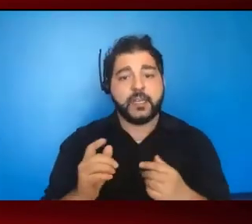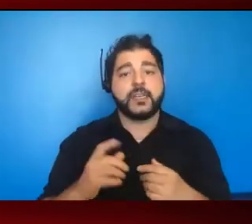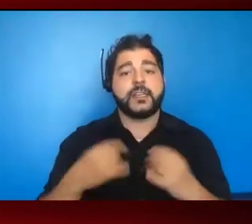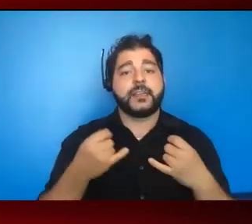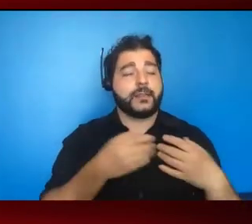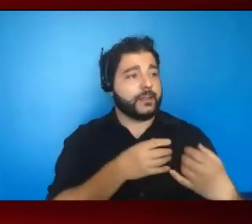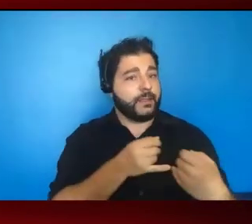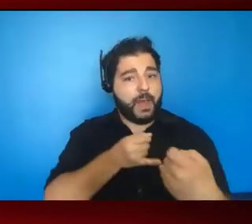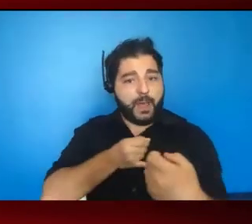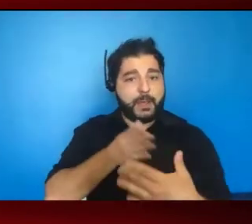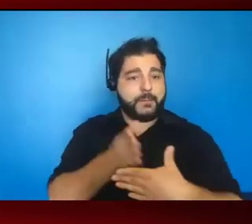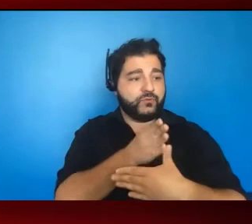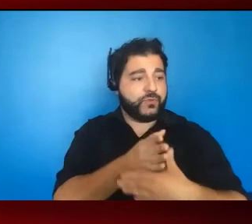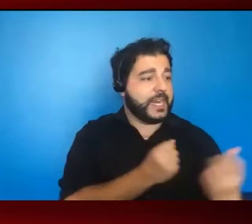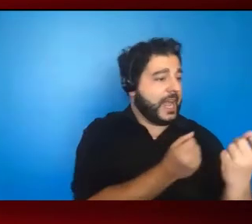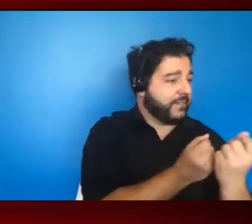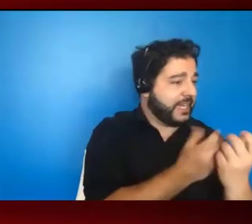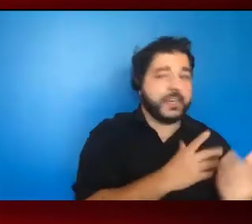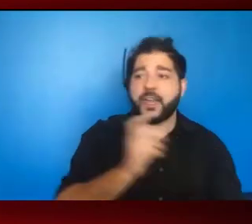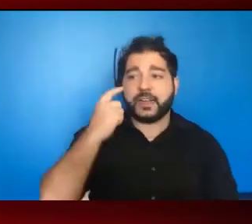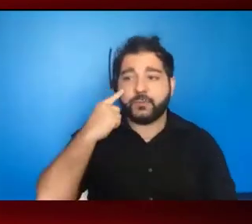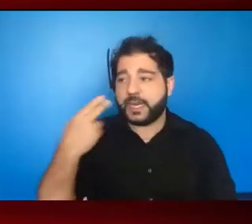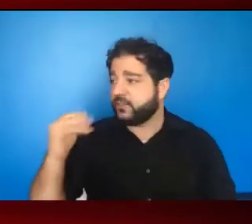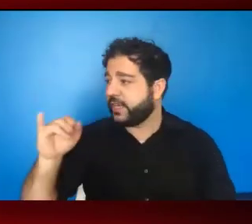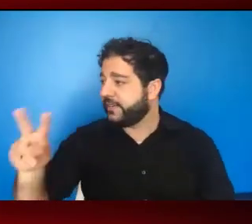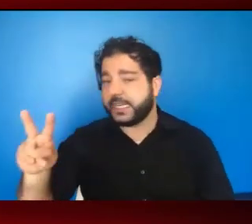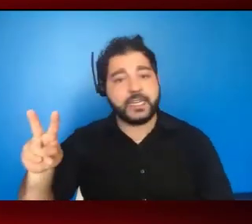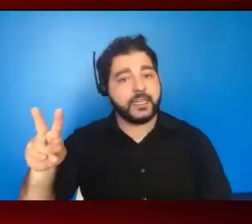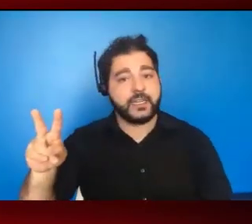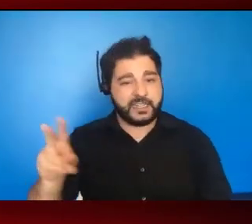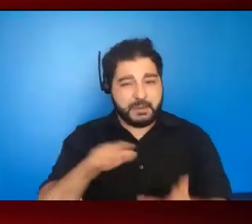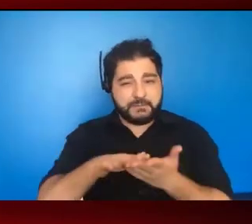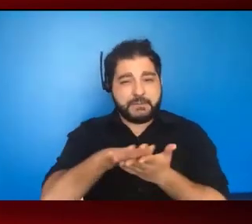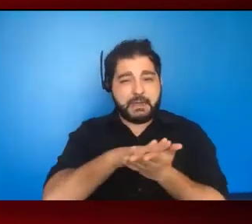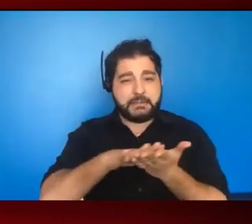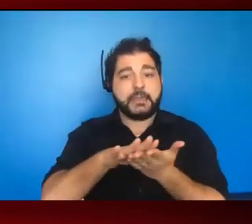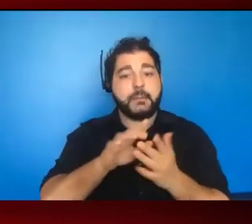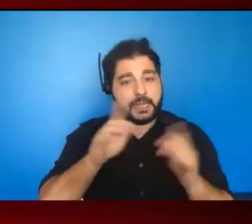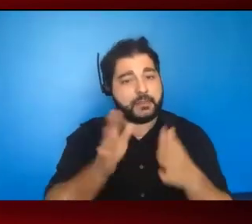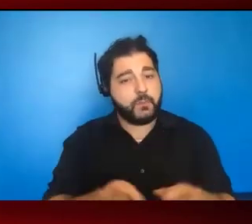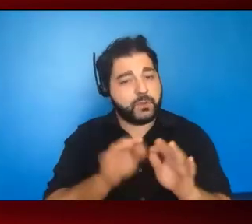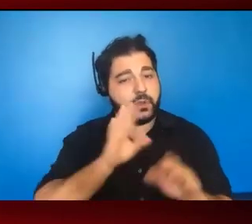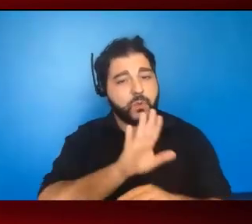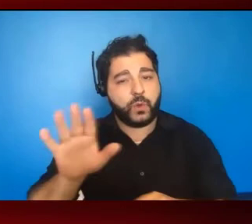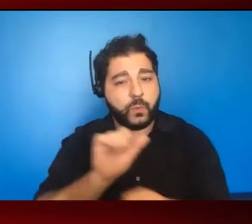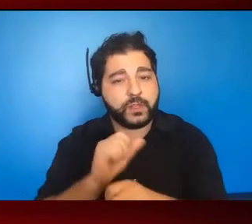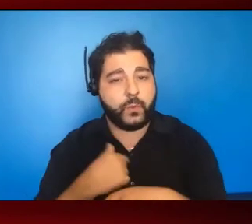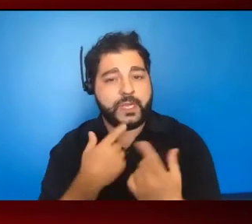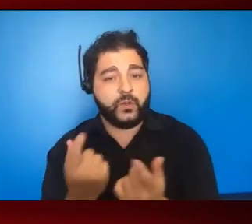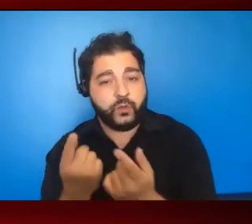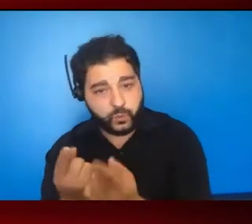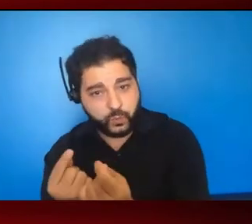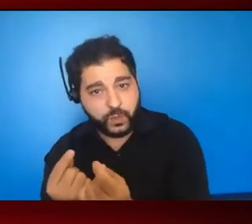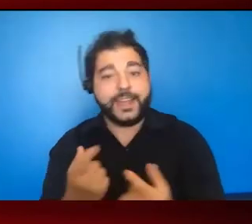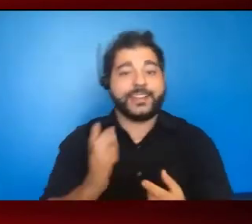advocate and government in HIV has always been fuzzy, and that's so important. So the work that you do is work that we do, and it really